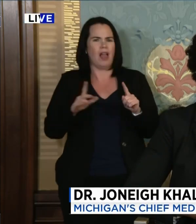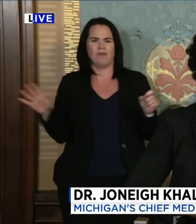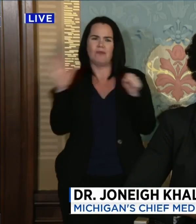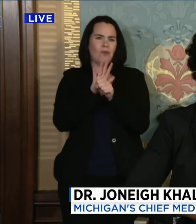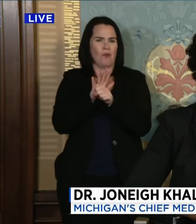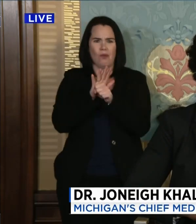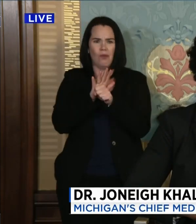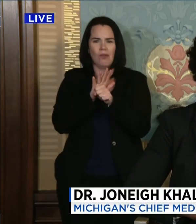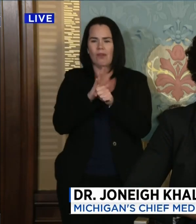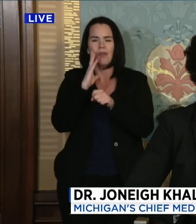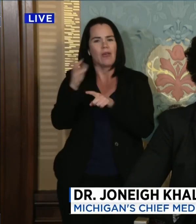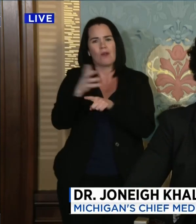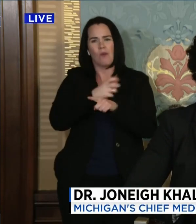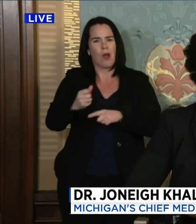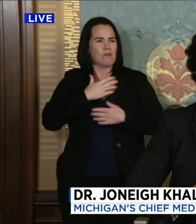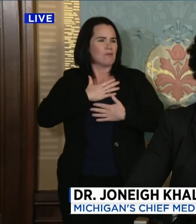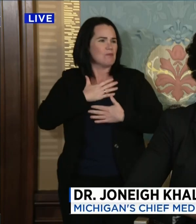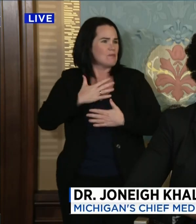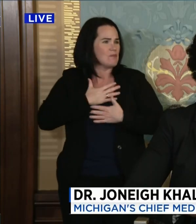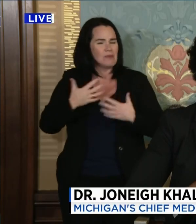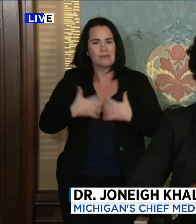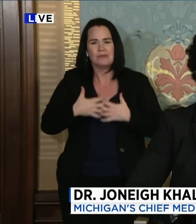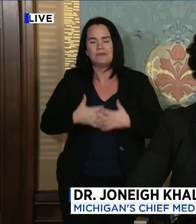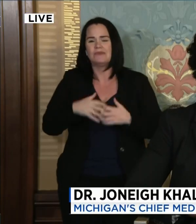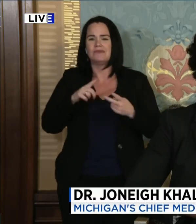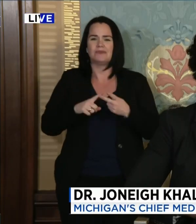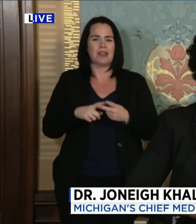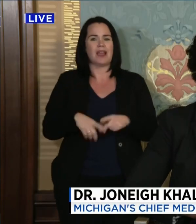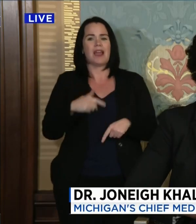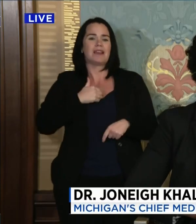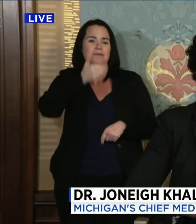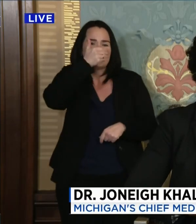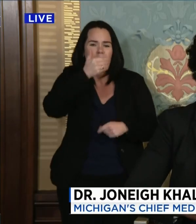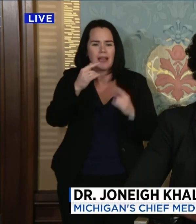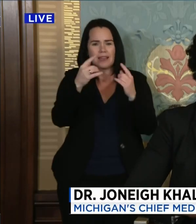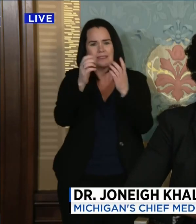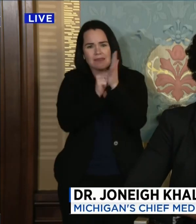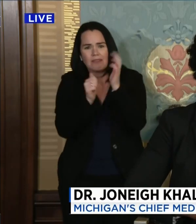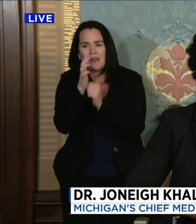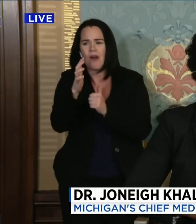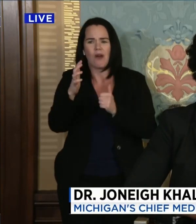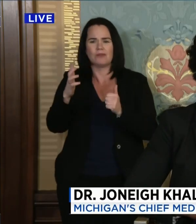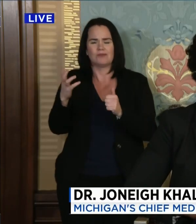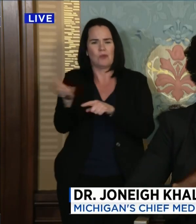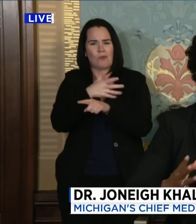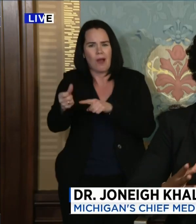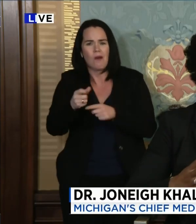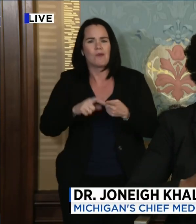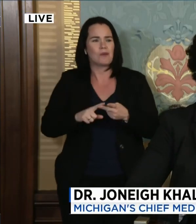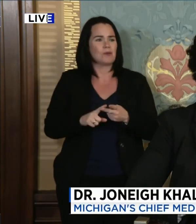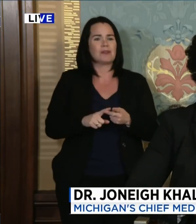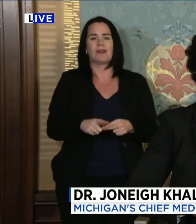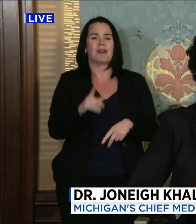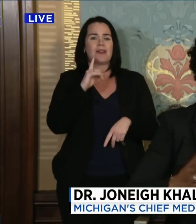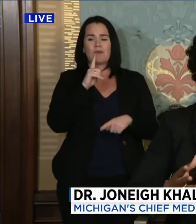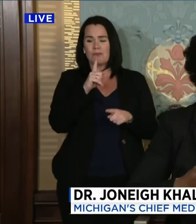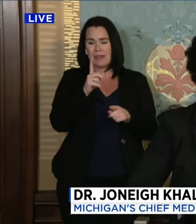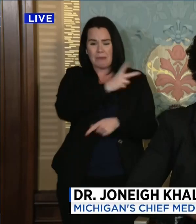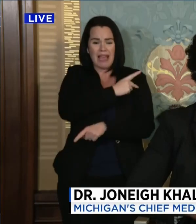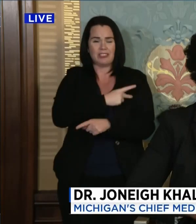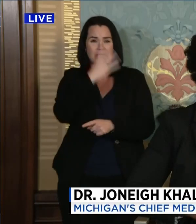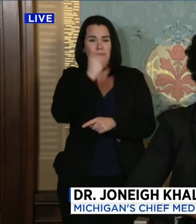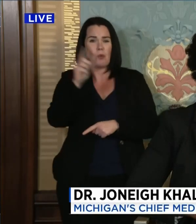They're running out of PPE. They're taking care of patients in hallways. There's absolutely no reason that a hospital that is